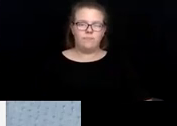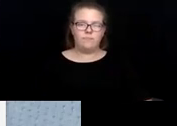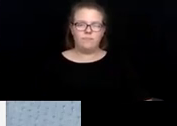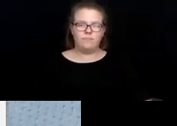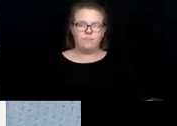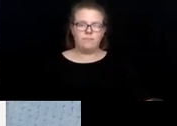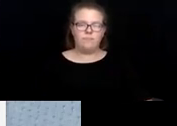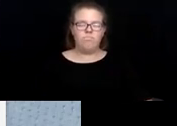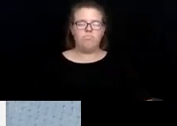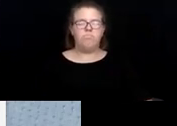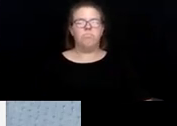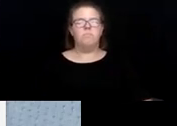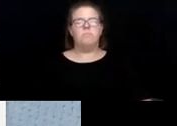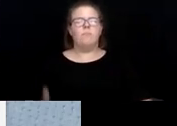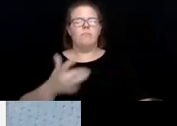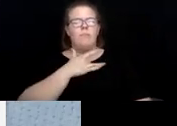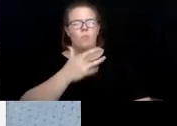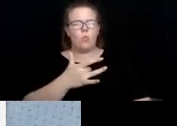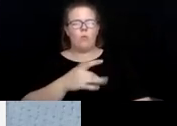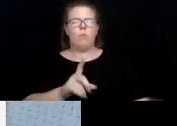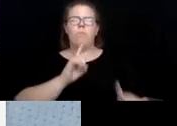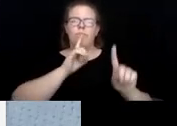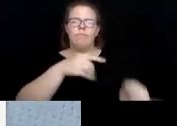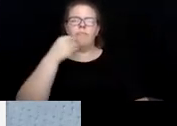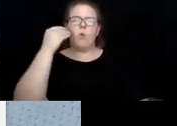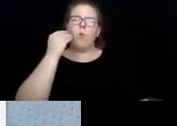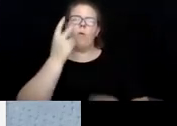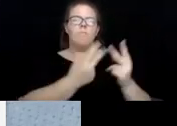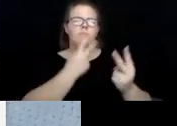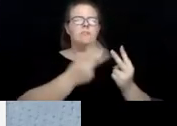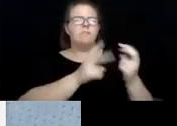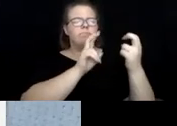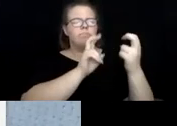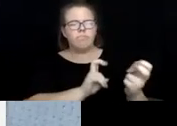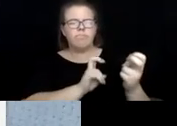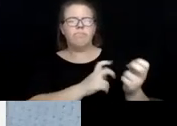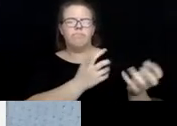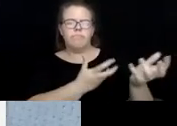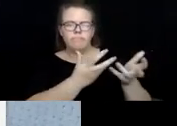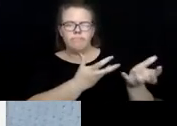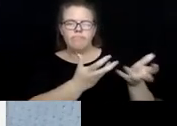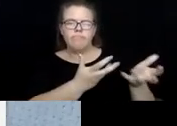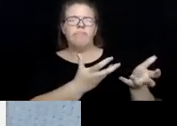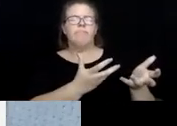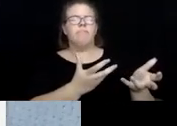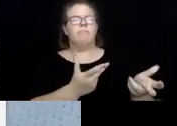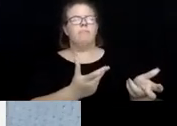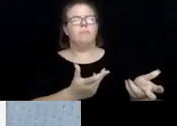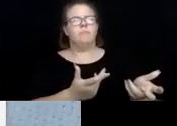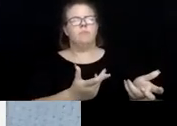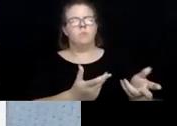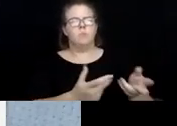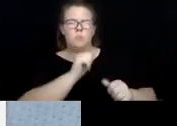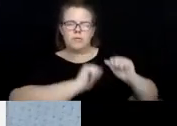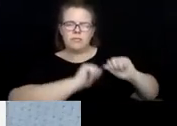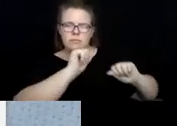normally we would do home visits, we would sit down with a client, we would assess the